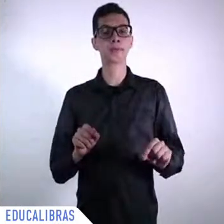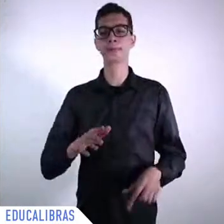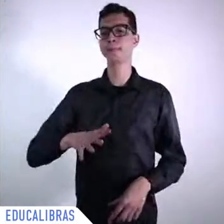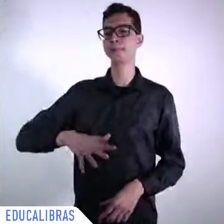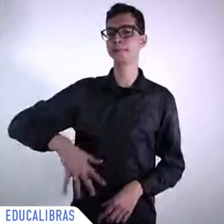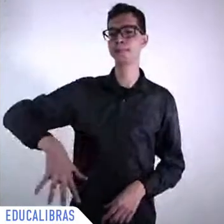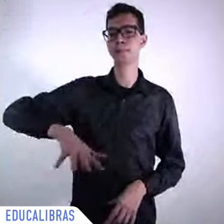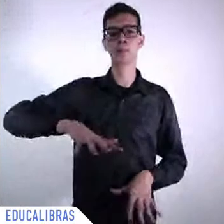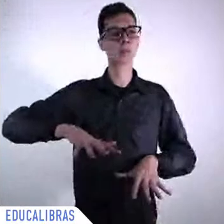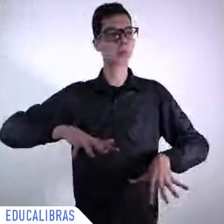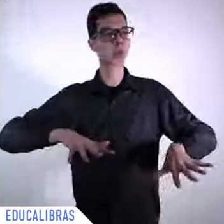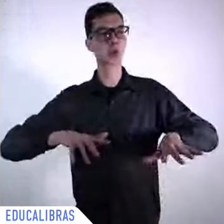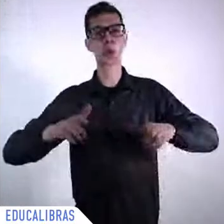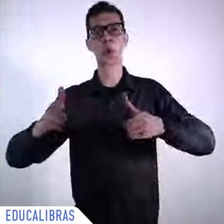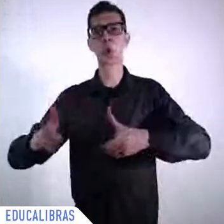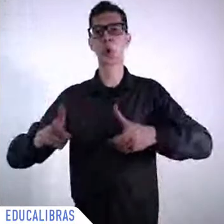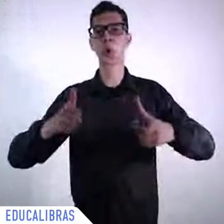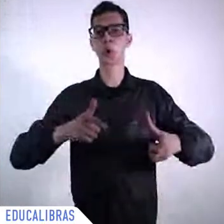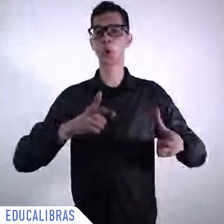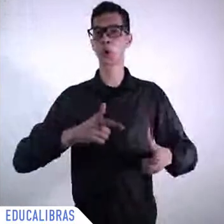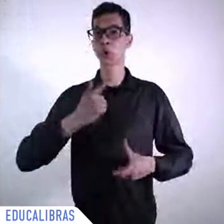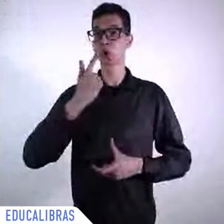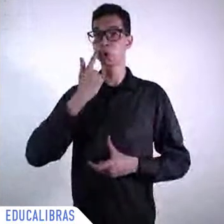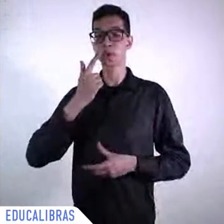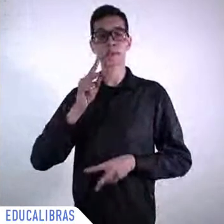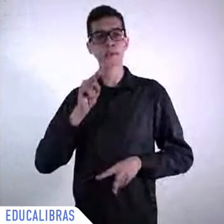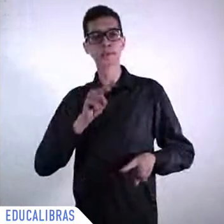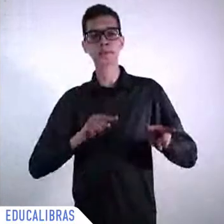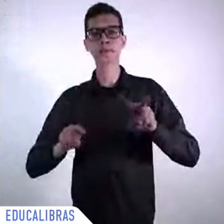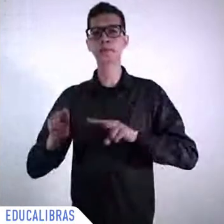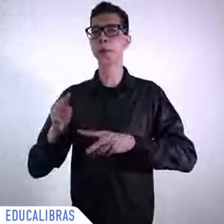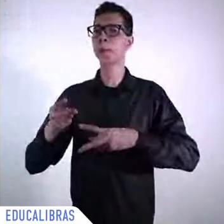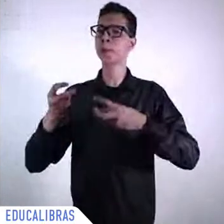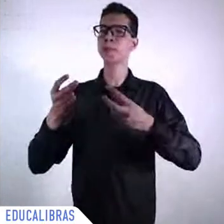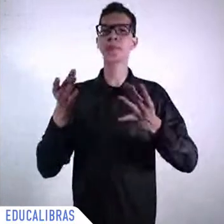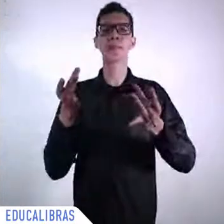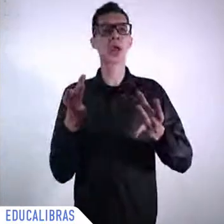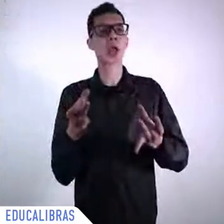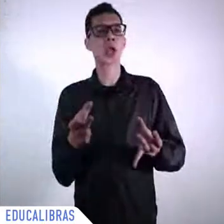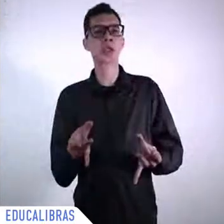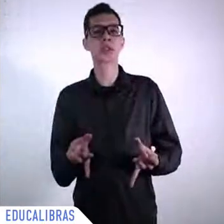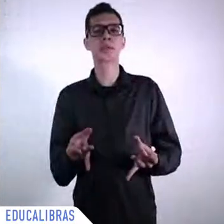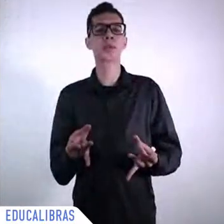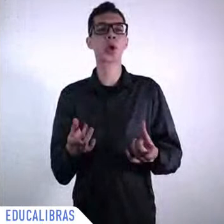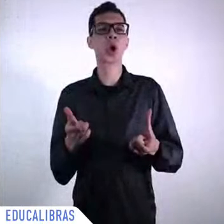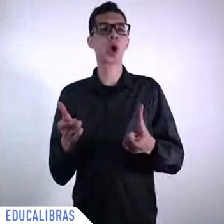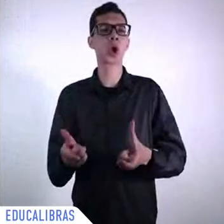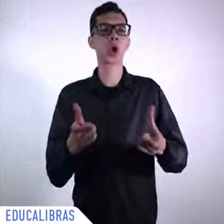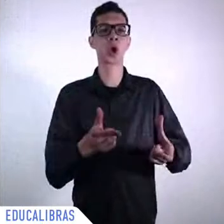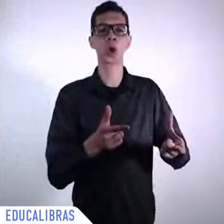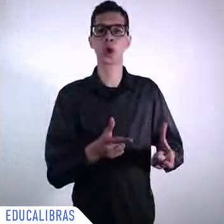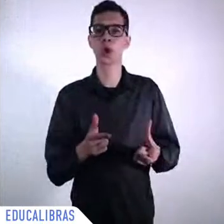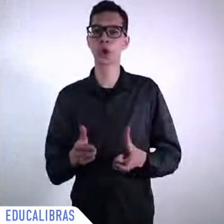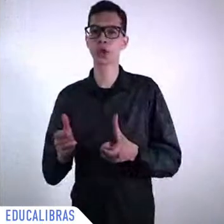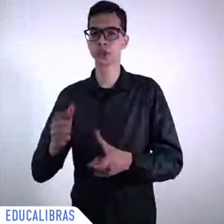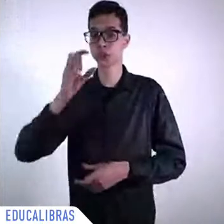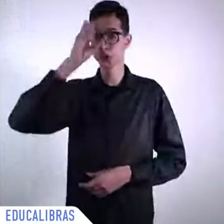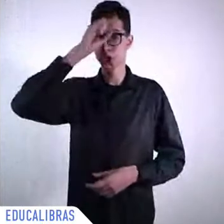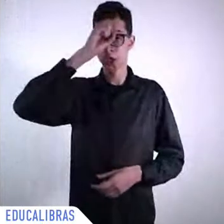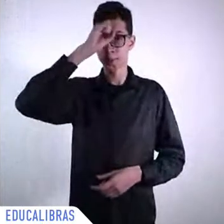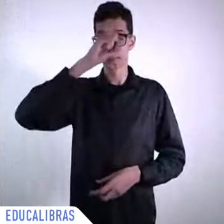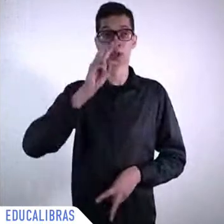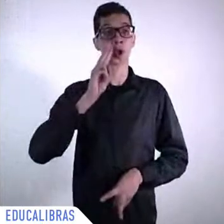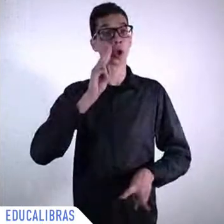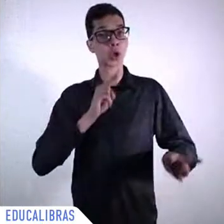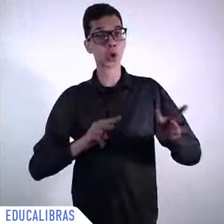necessary spaces but to look at the learning environments and I think COVID-19 put with the very strong